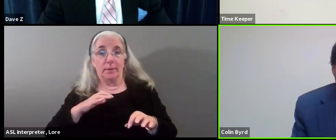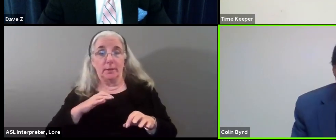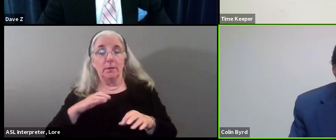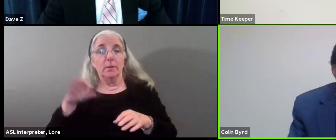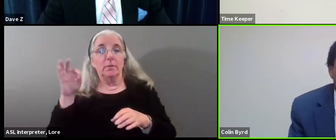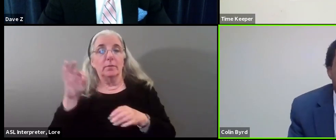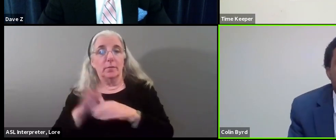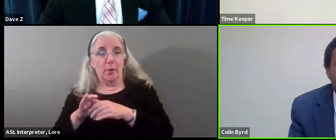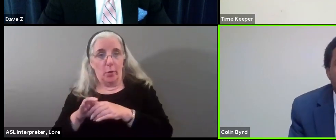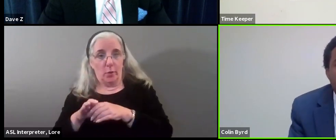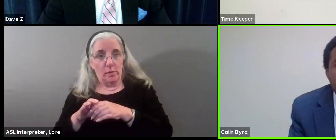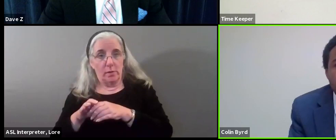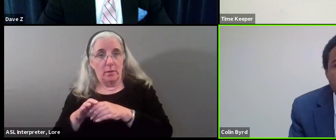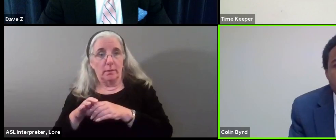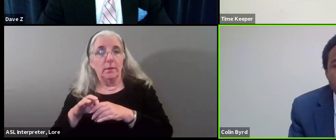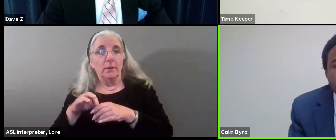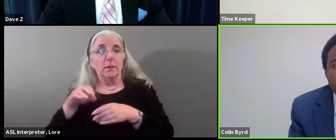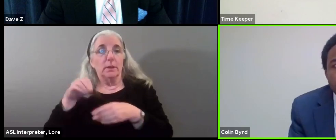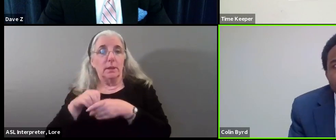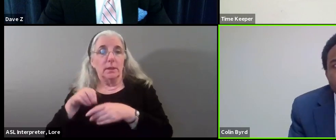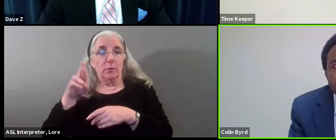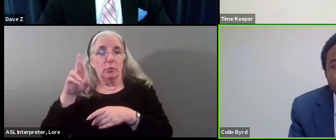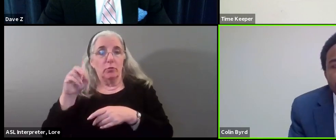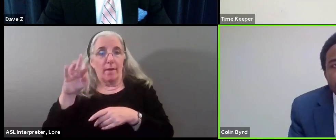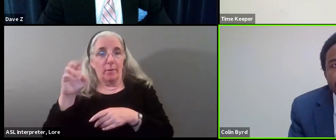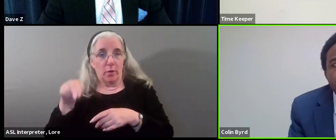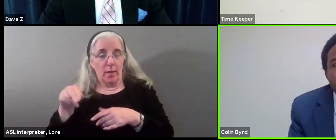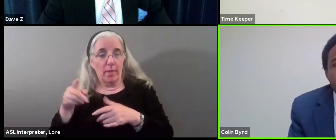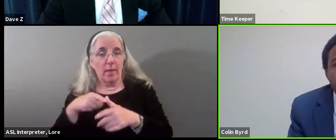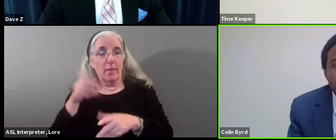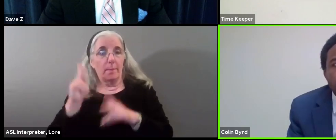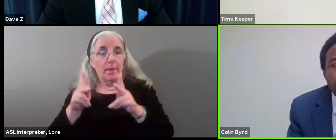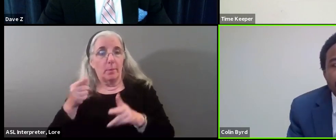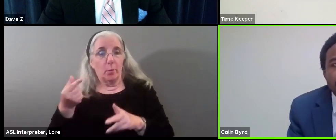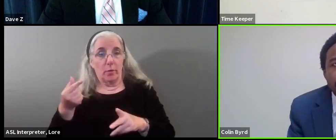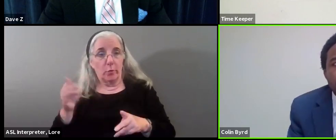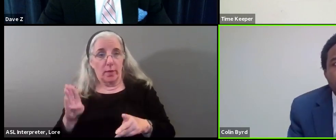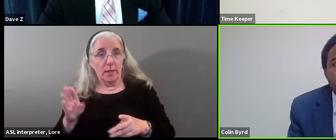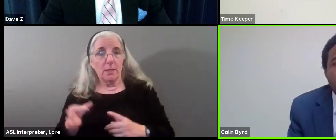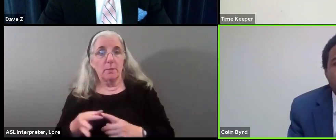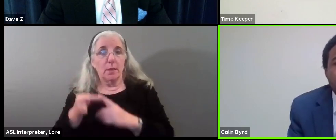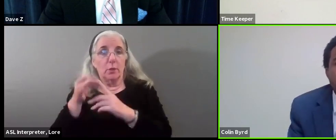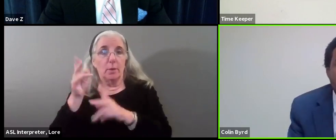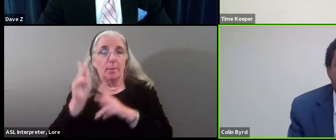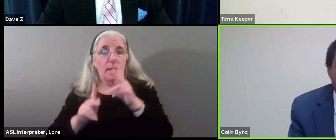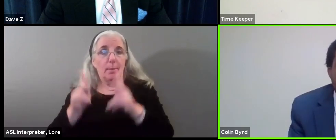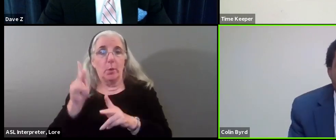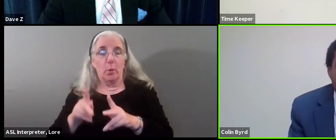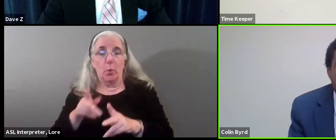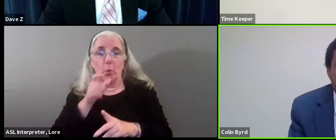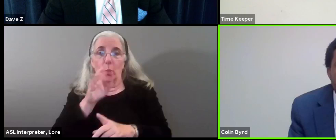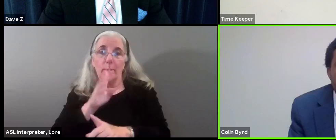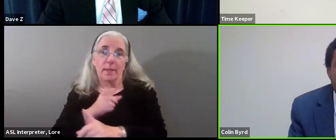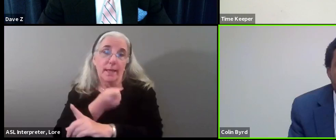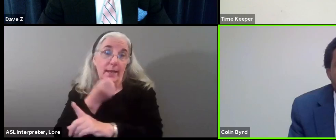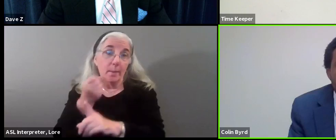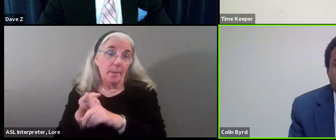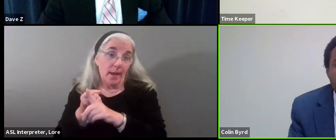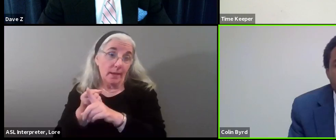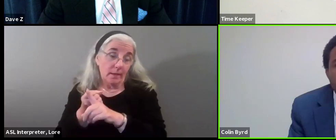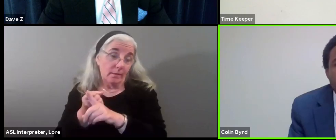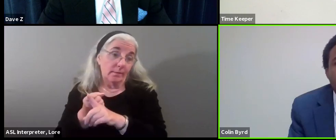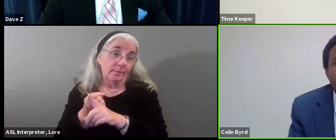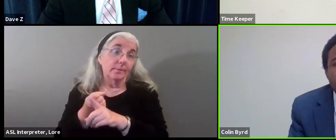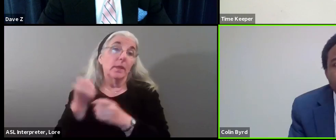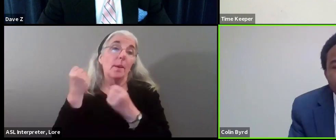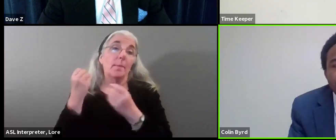by the voters in this referendum, the people of greenbelt, and particularly those who might be impacted by this question. Uh, many